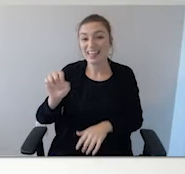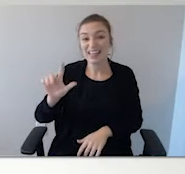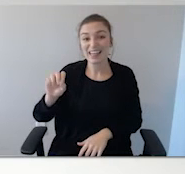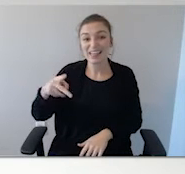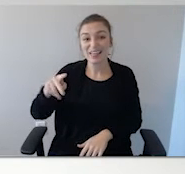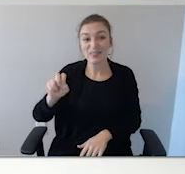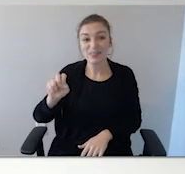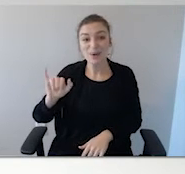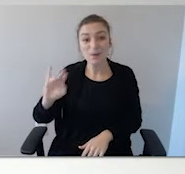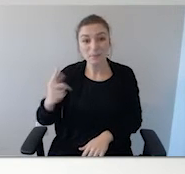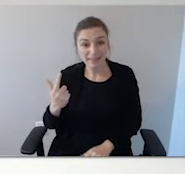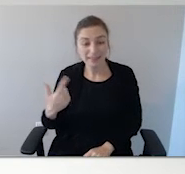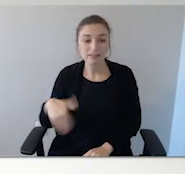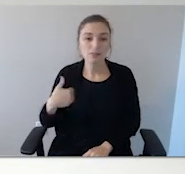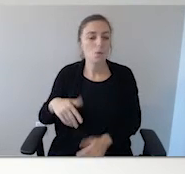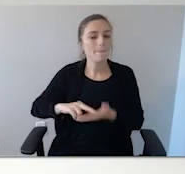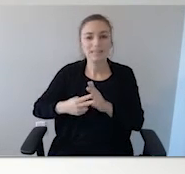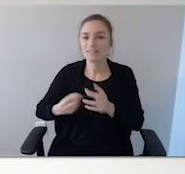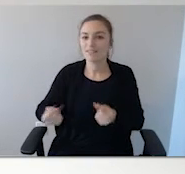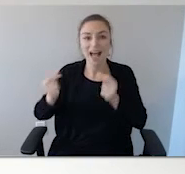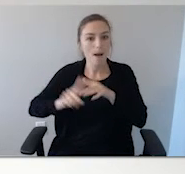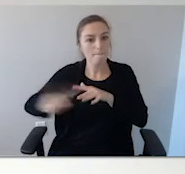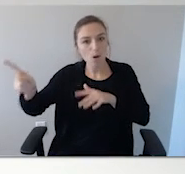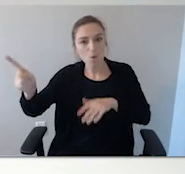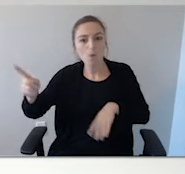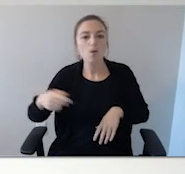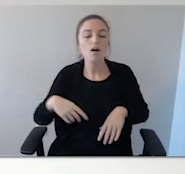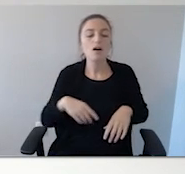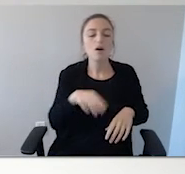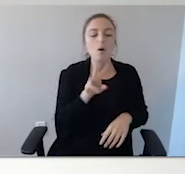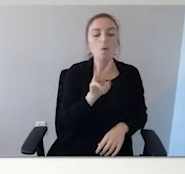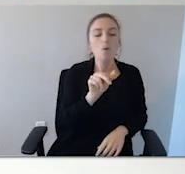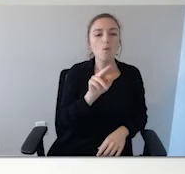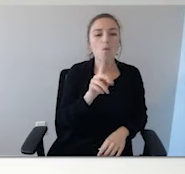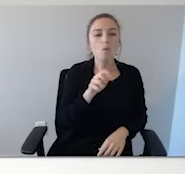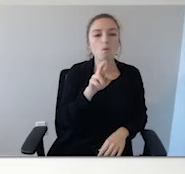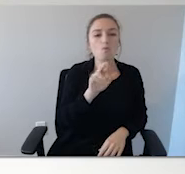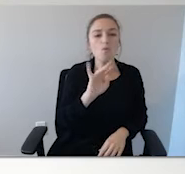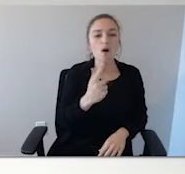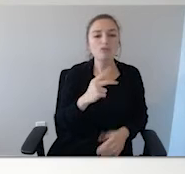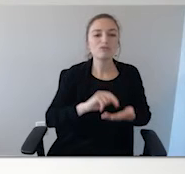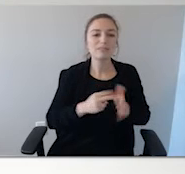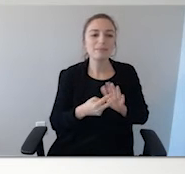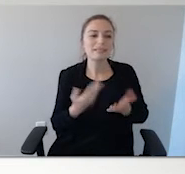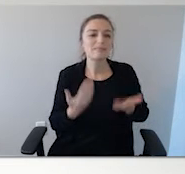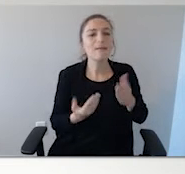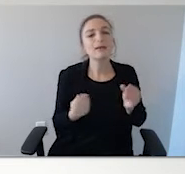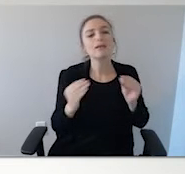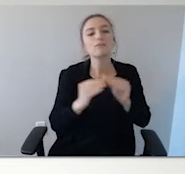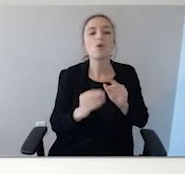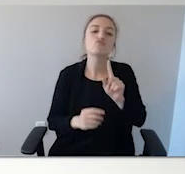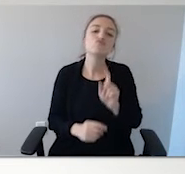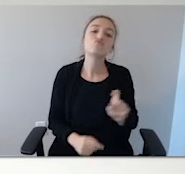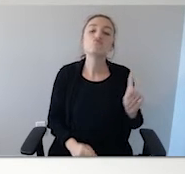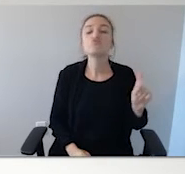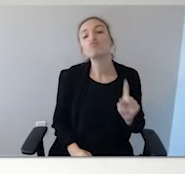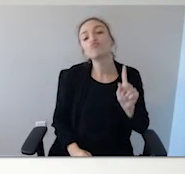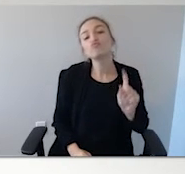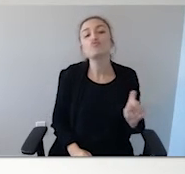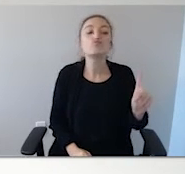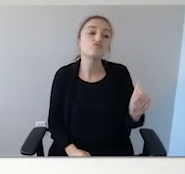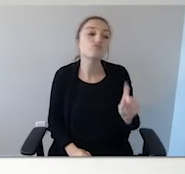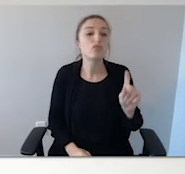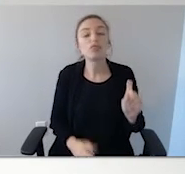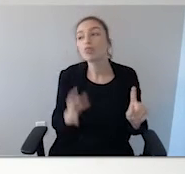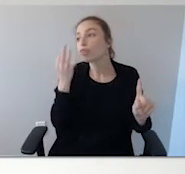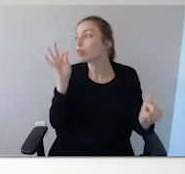got to get out of dodge because something's going on. Wandering is that very slow kind of meandering. Maybe you tell a kid to throw something away in the classroom and they